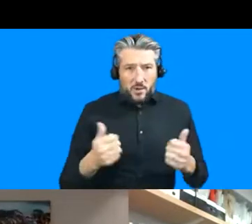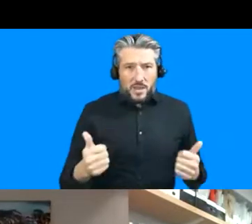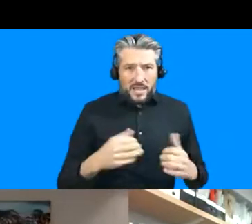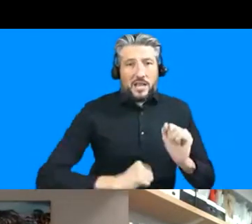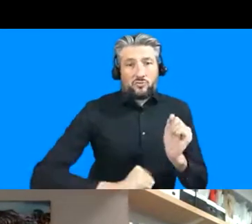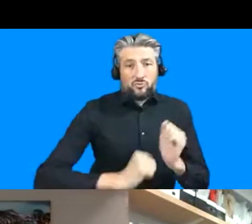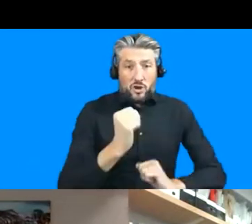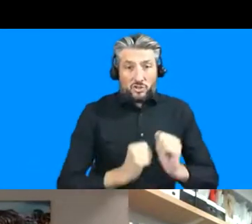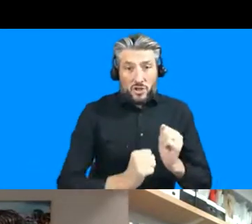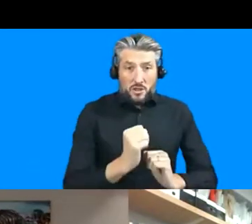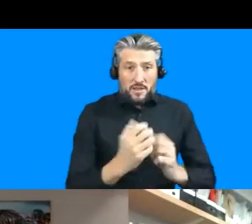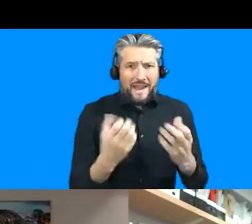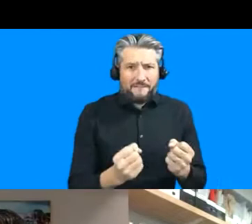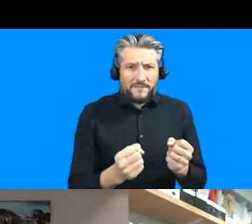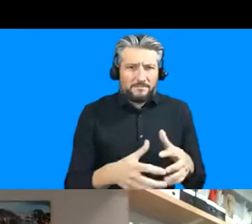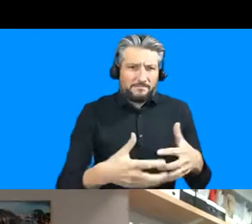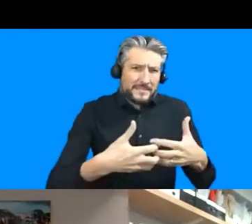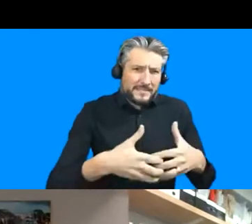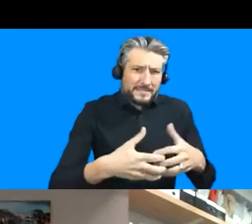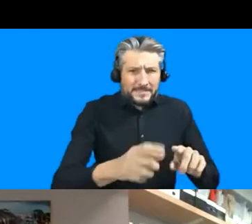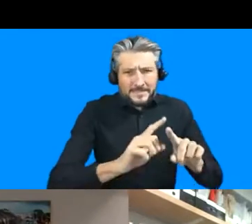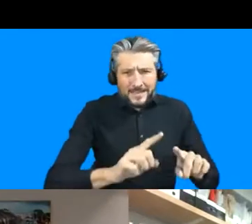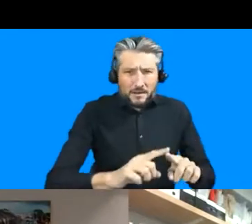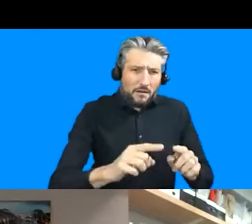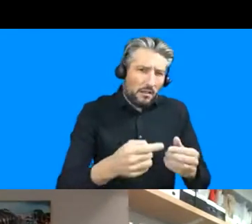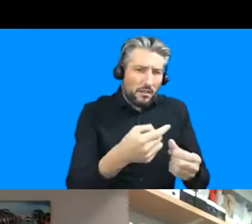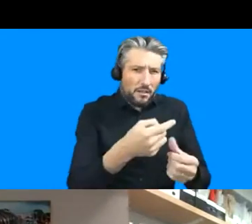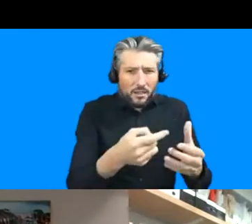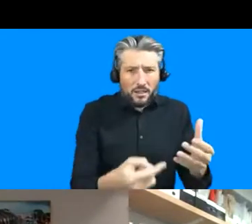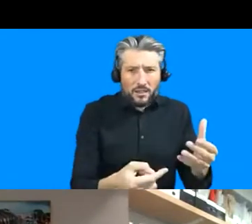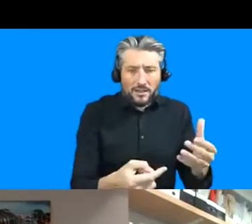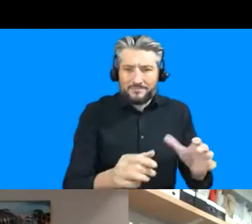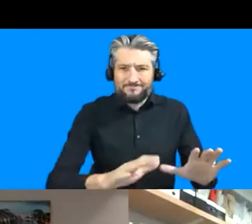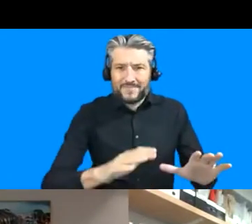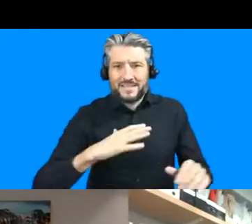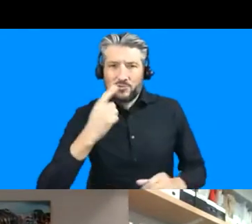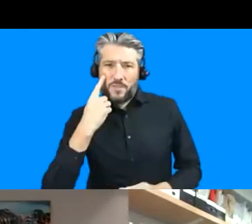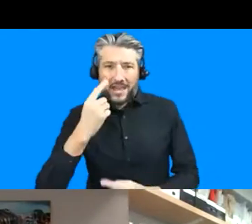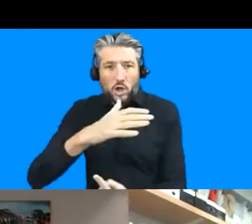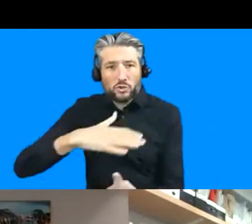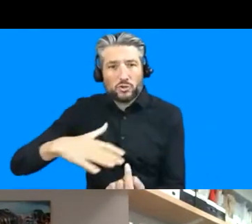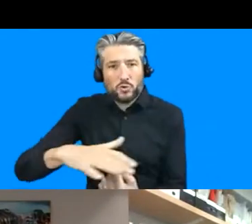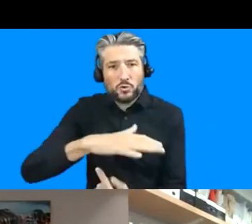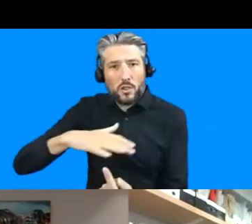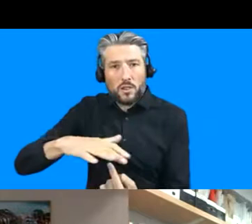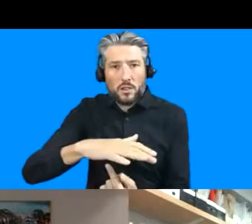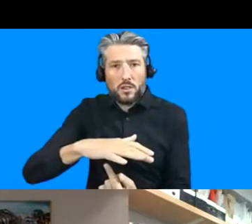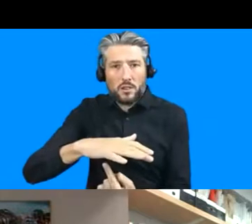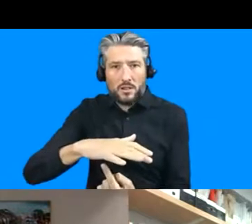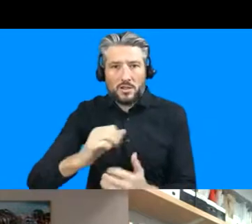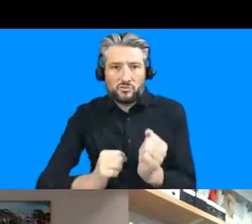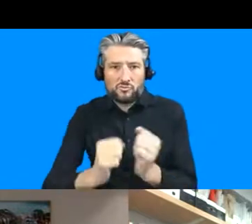um to also recognize these kind of social systems and social infrastructure to really concentrate on the quality of social relations